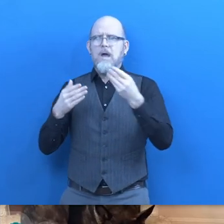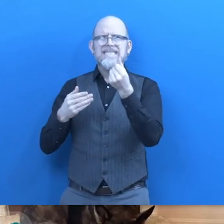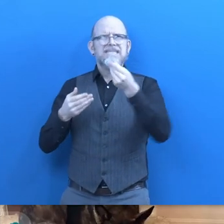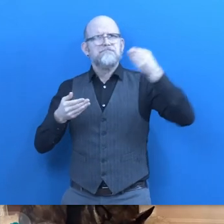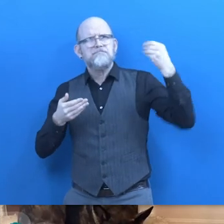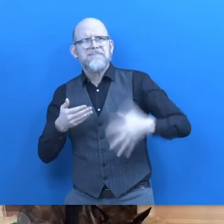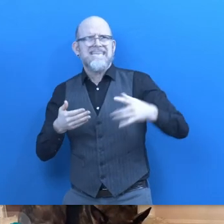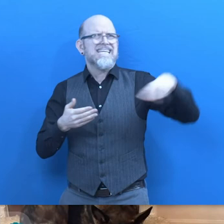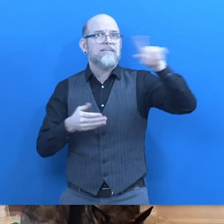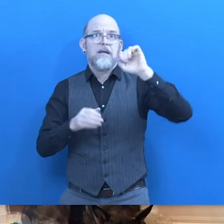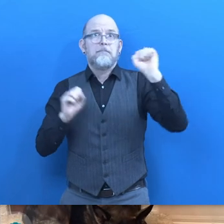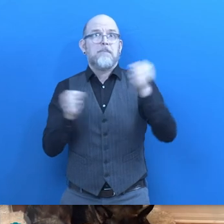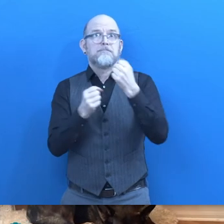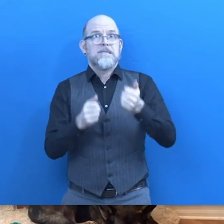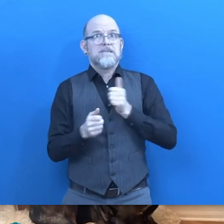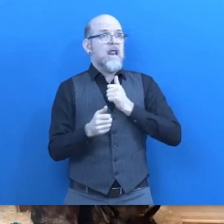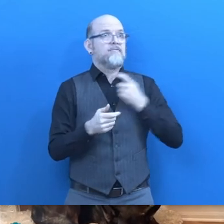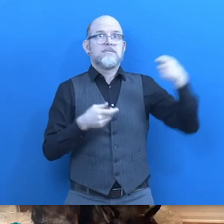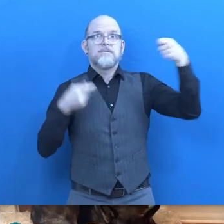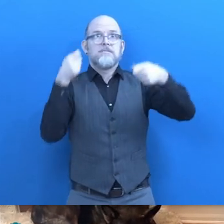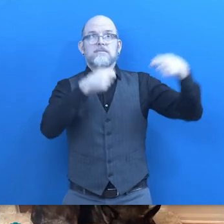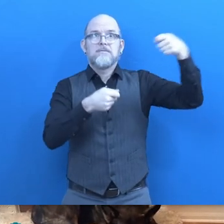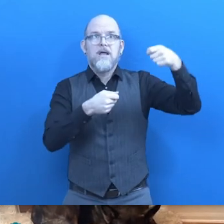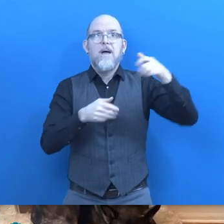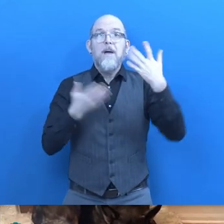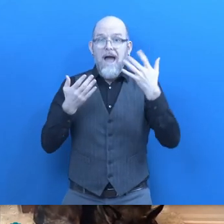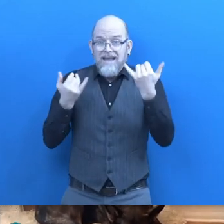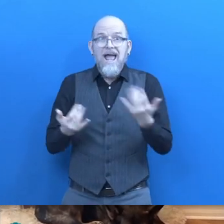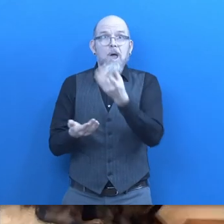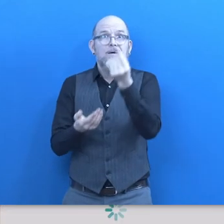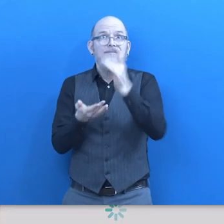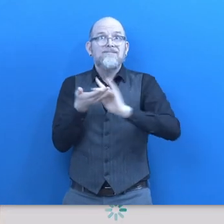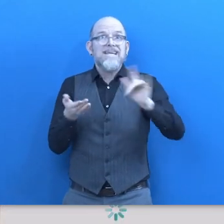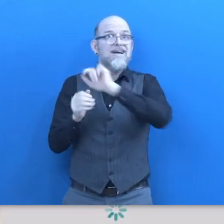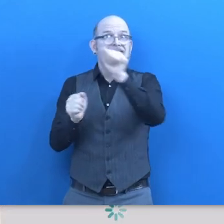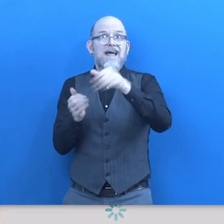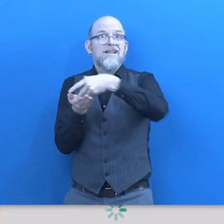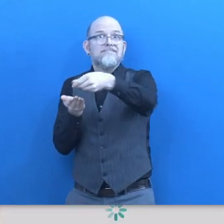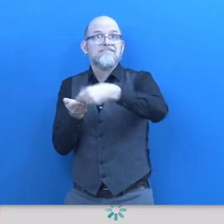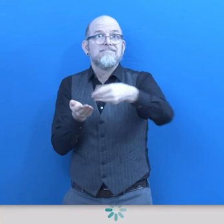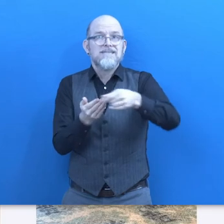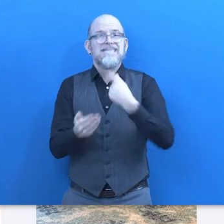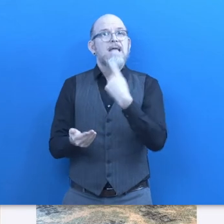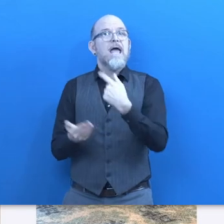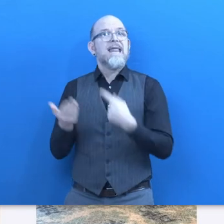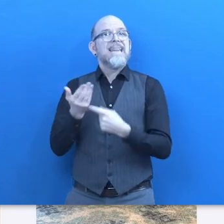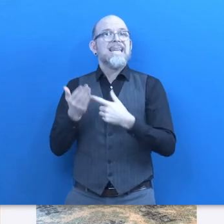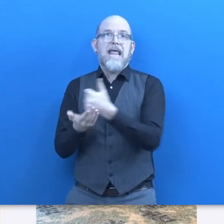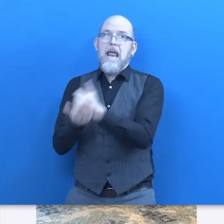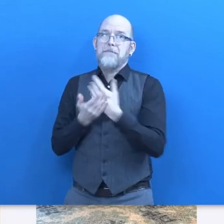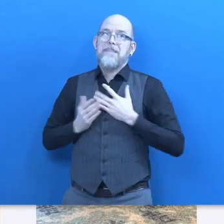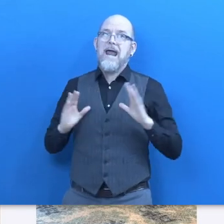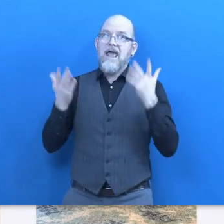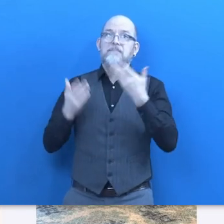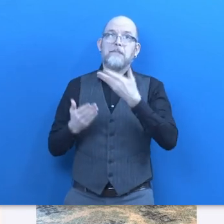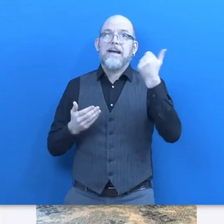this is something that everyone can use on their phone technology has really enabled me to live a better life probably a dog